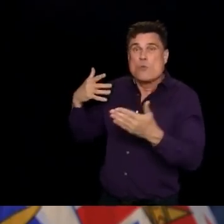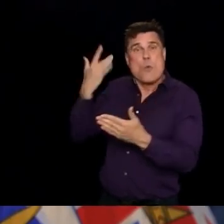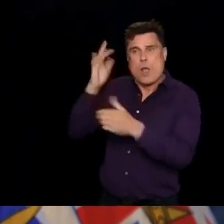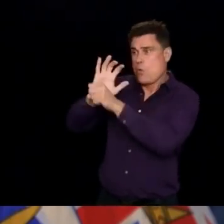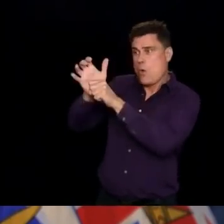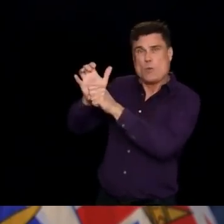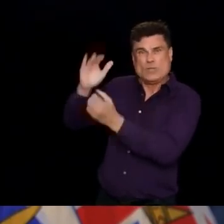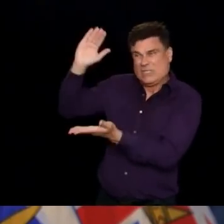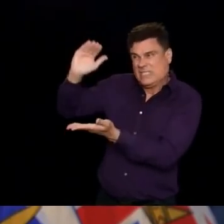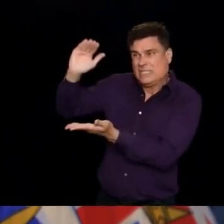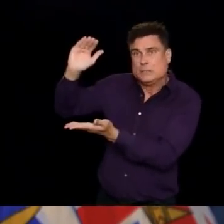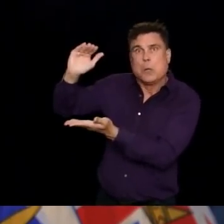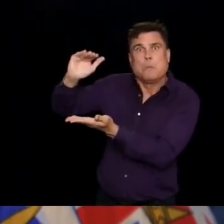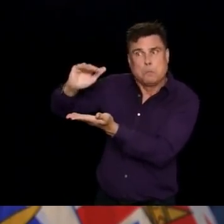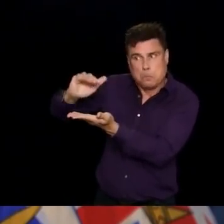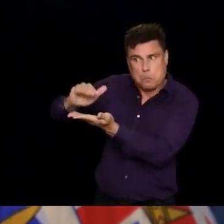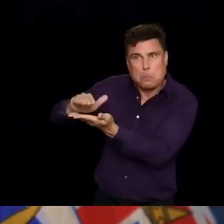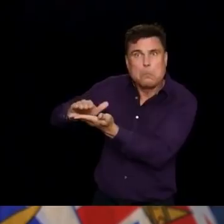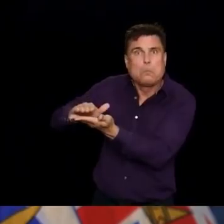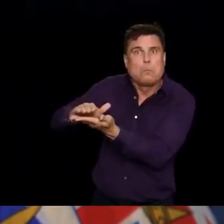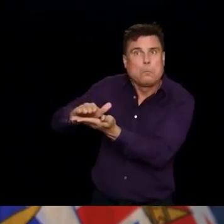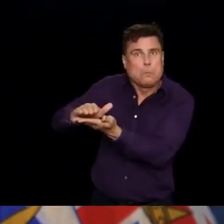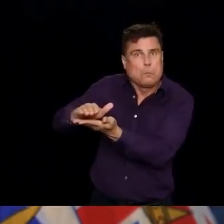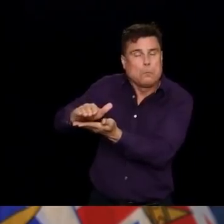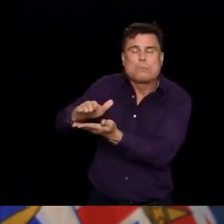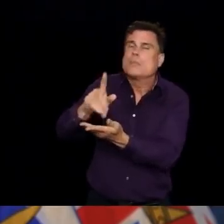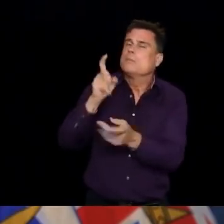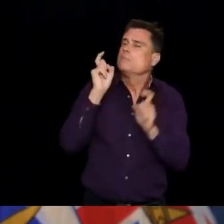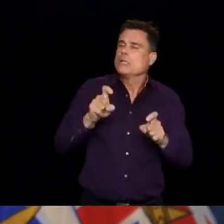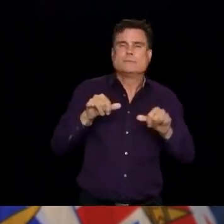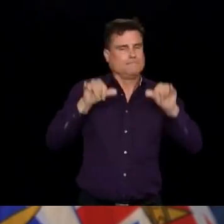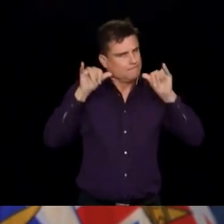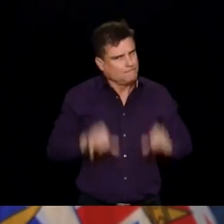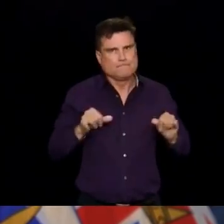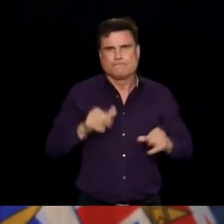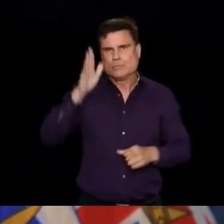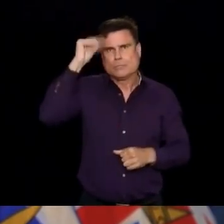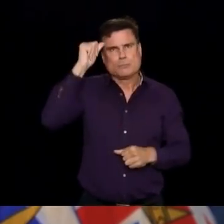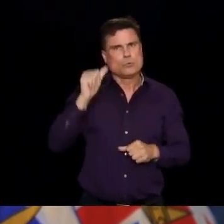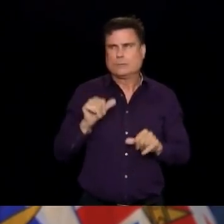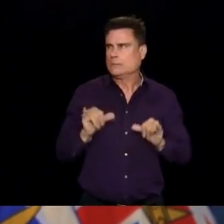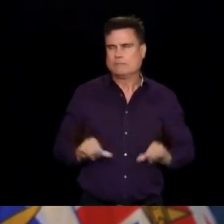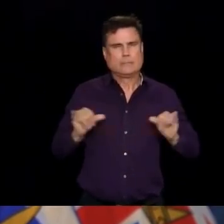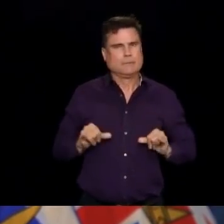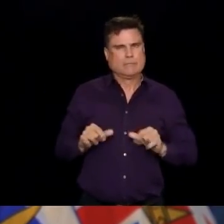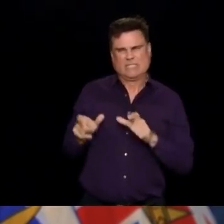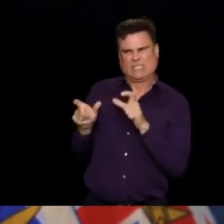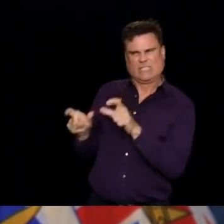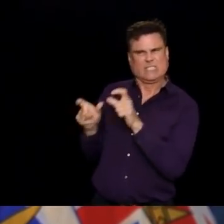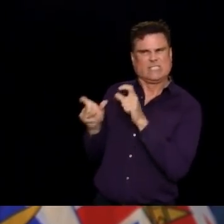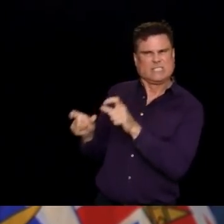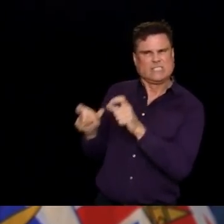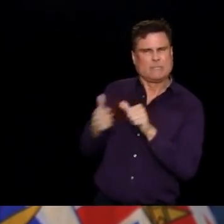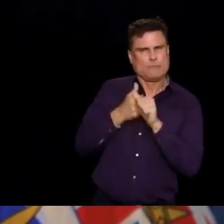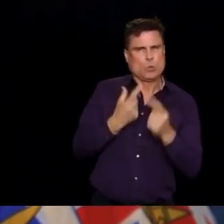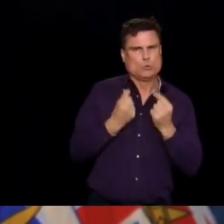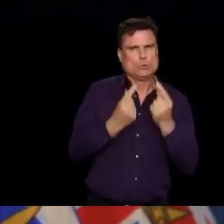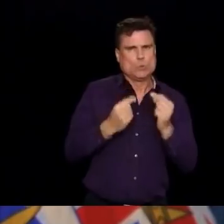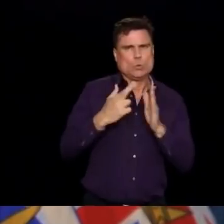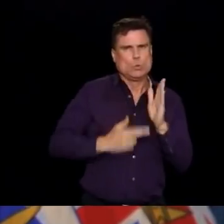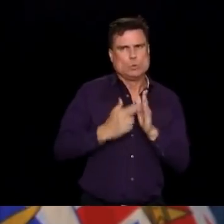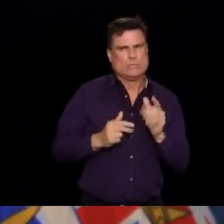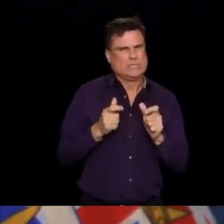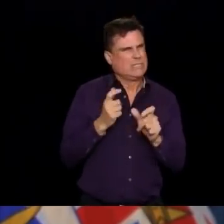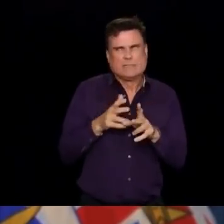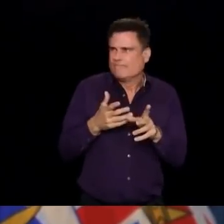continuing to stay vigilant, to follow our foundations and work together, we can continue to keep our communities, our families and